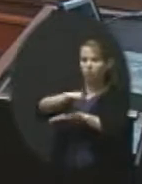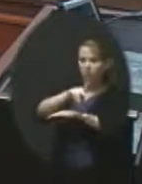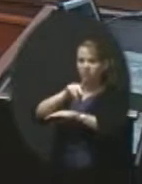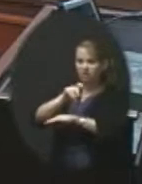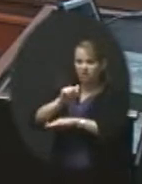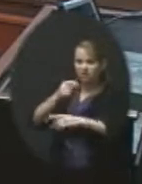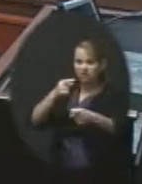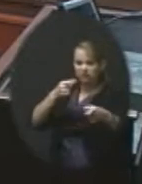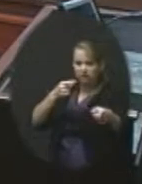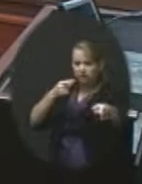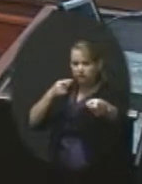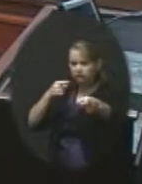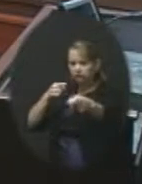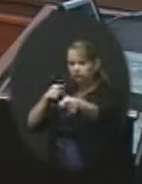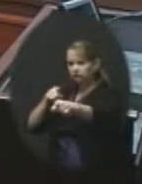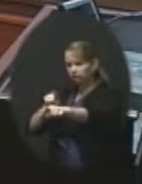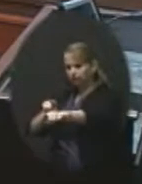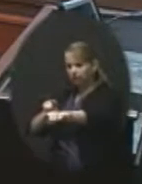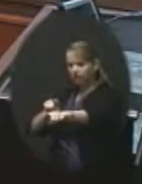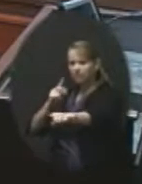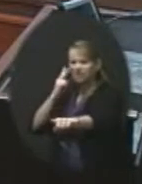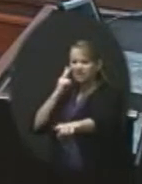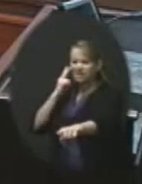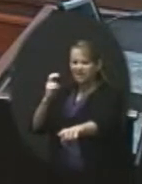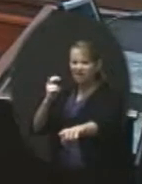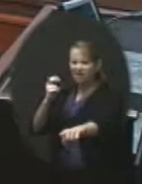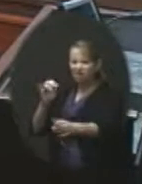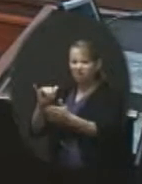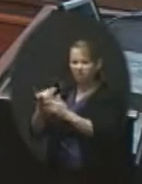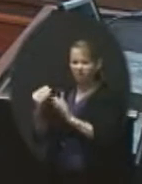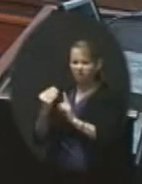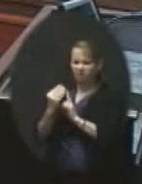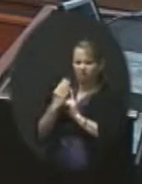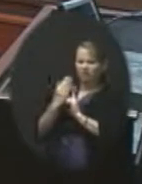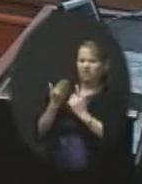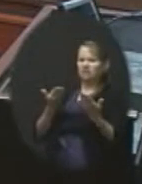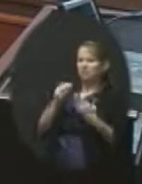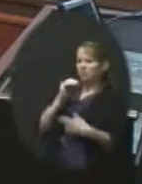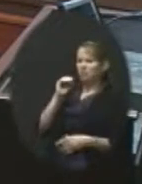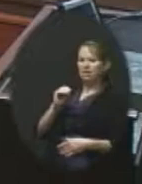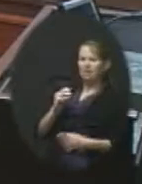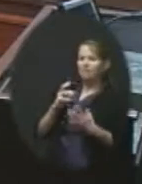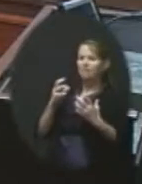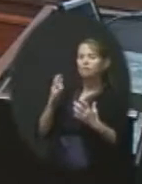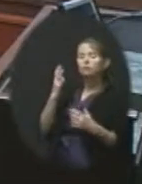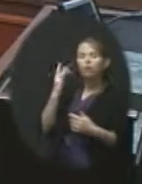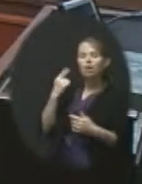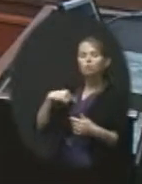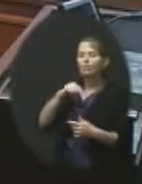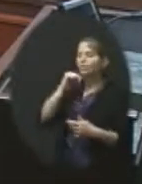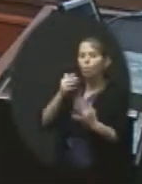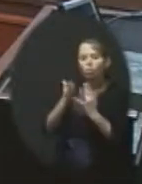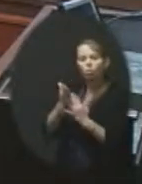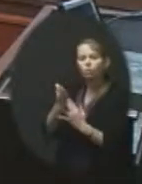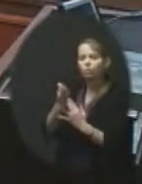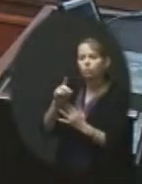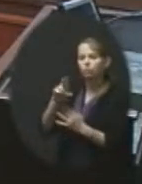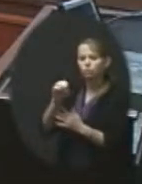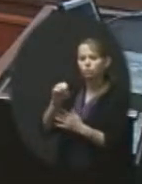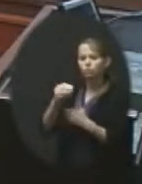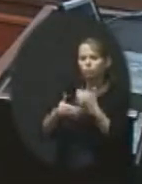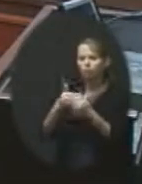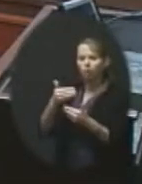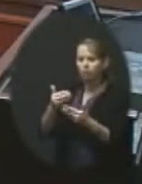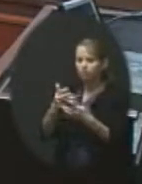doubt that it affects us much here. No. And I agree with that. And that's why, again, bringing this back,